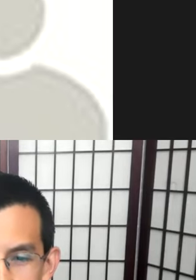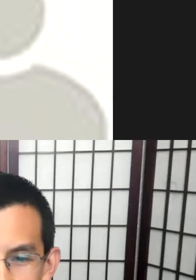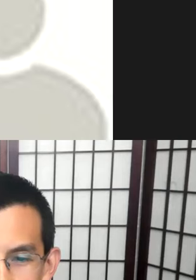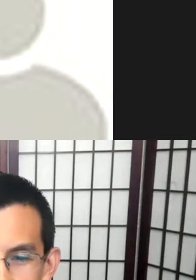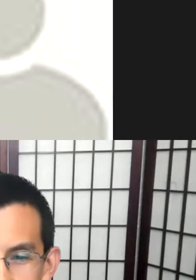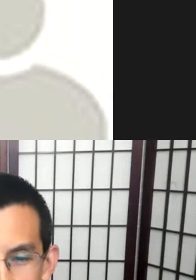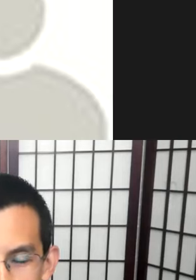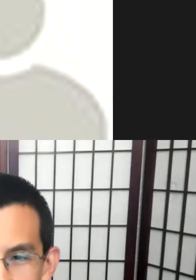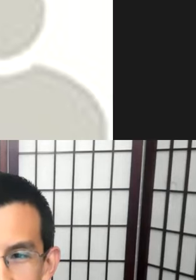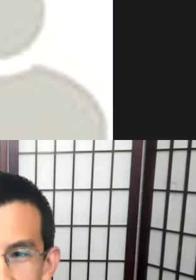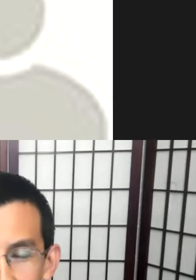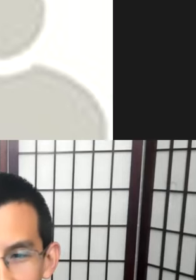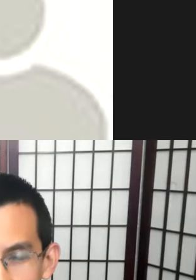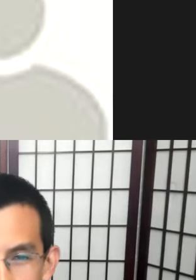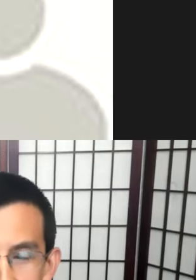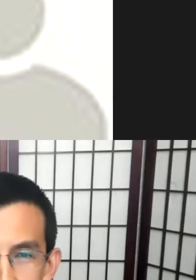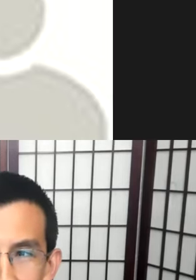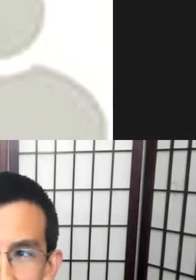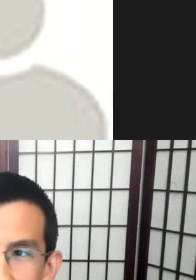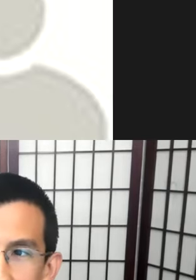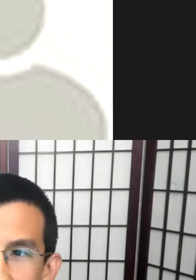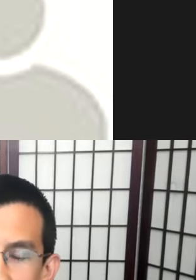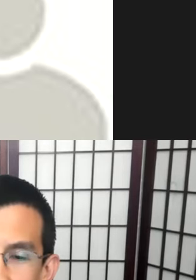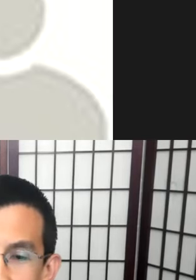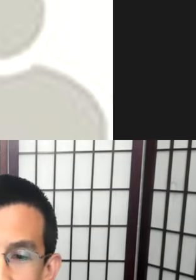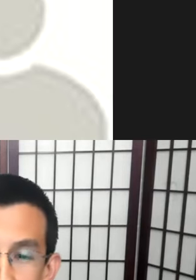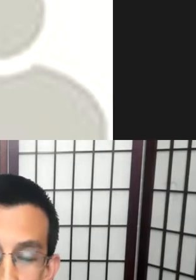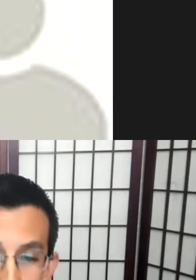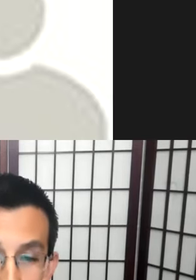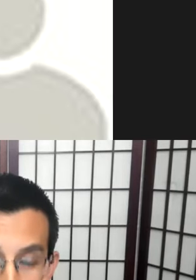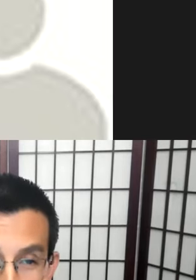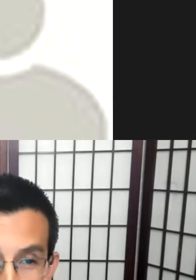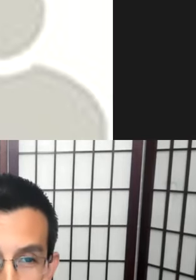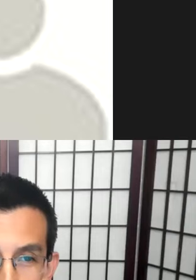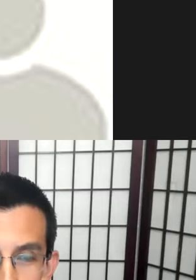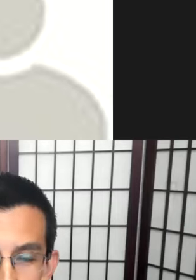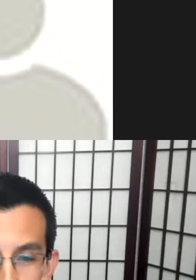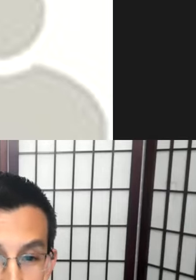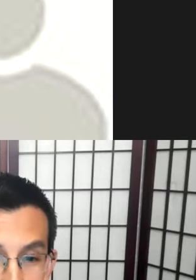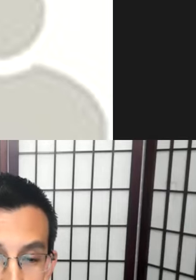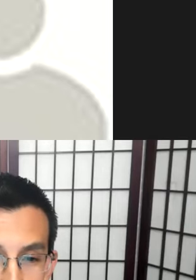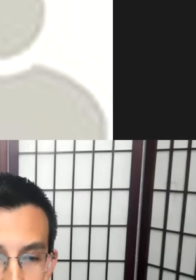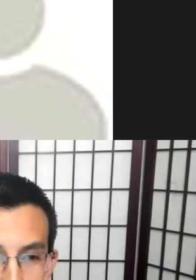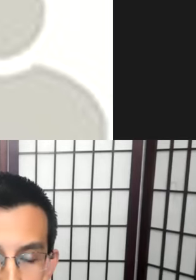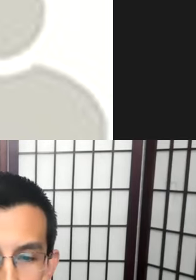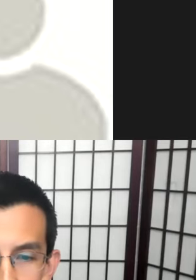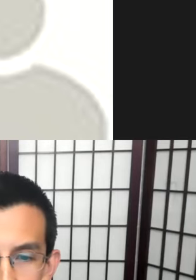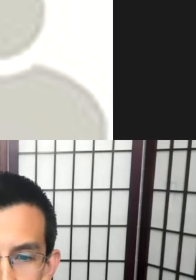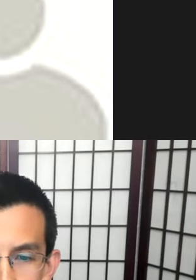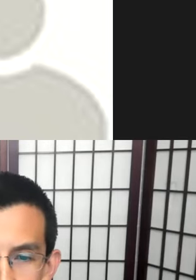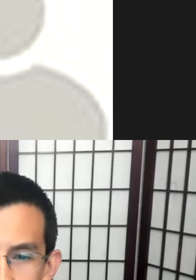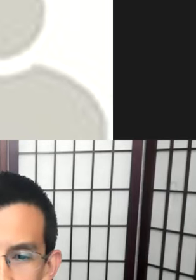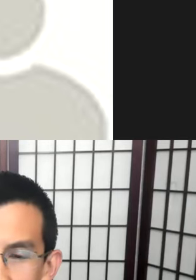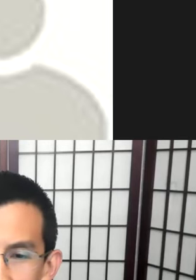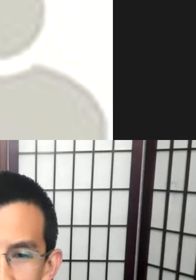metrics where the current status quo in my experience is that individual people are sometimes actively trying to change these